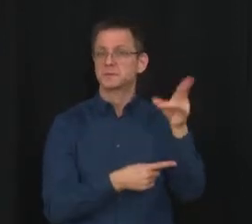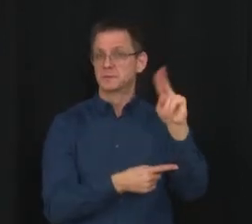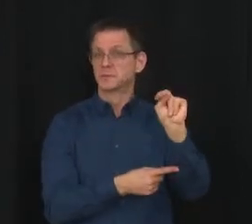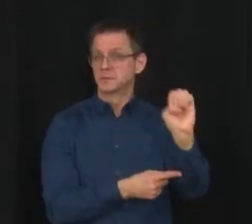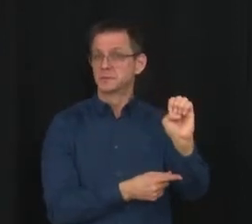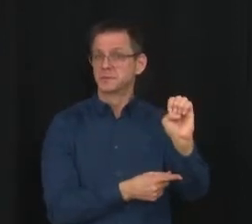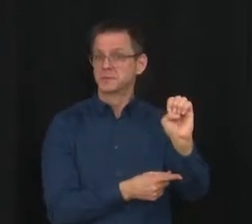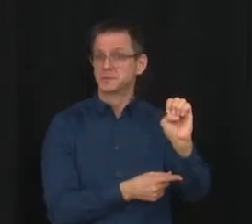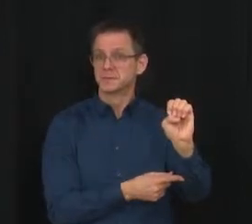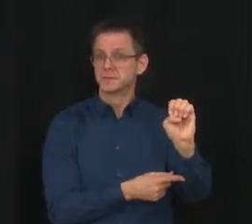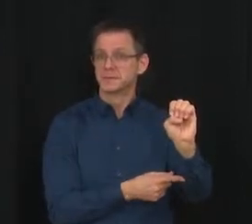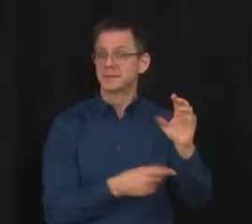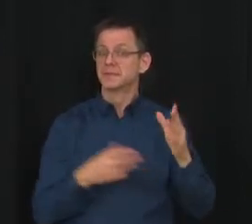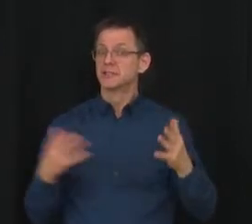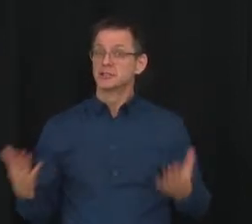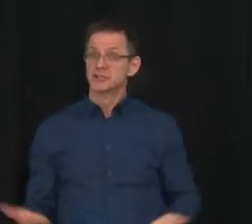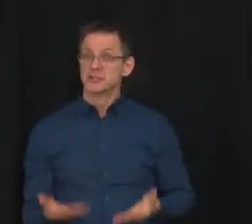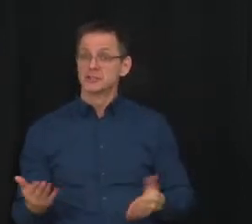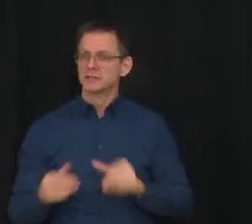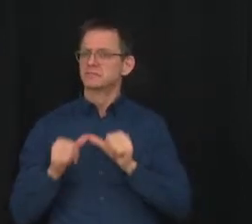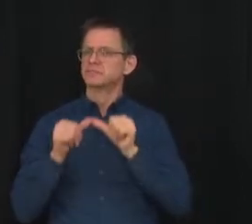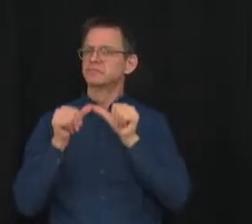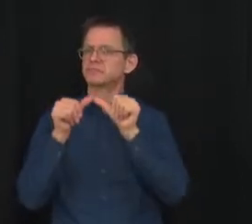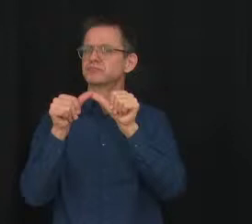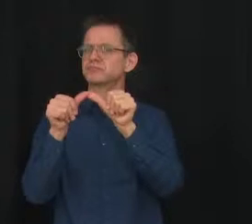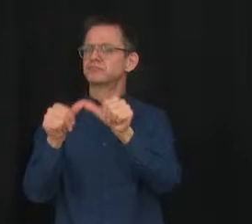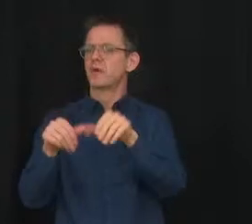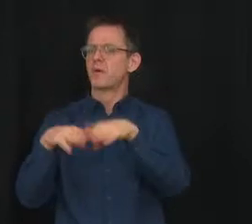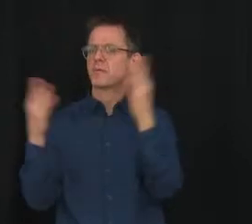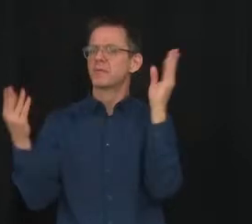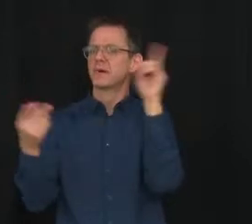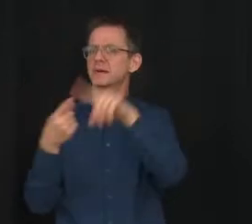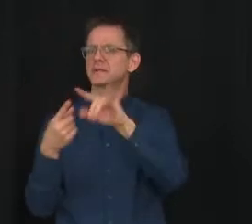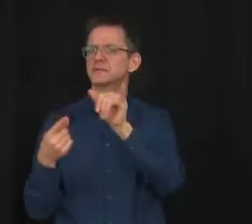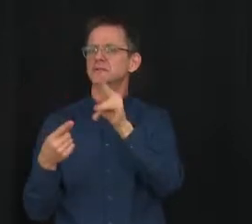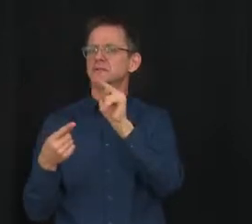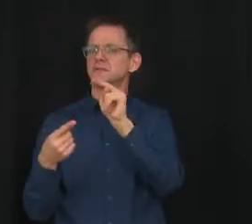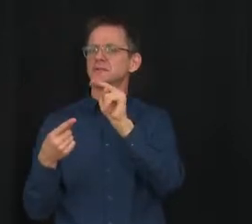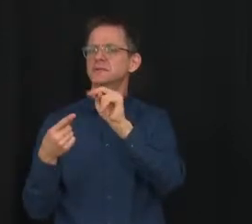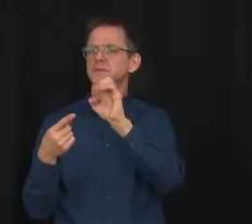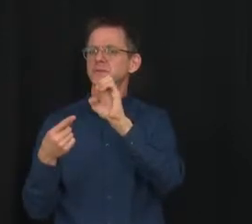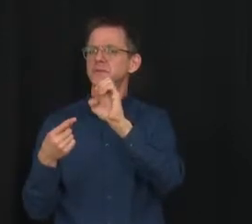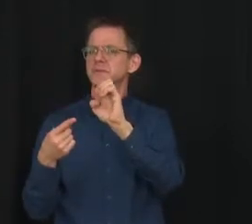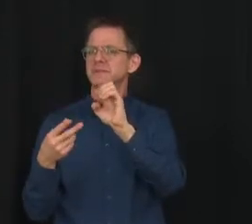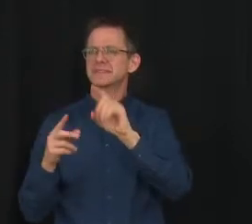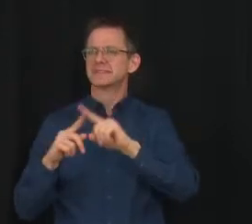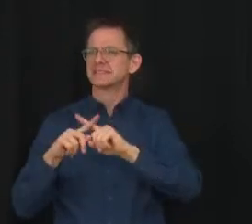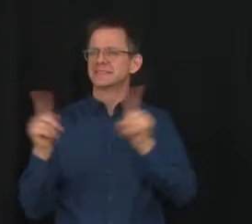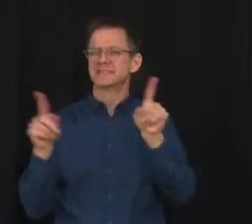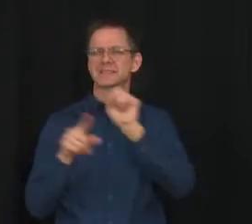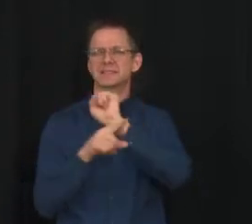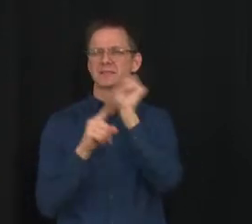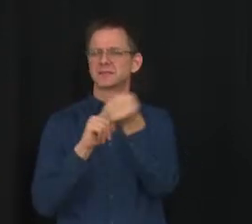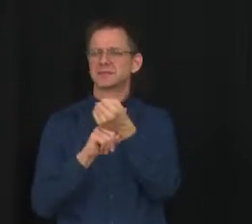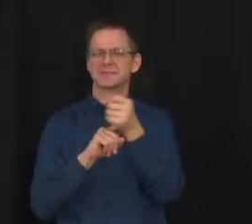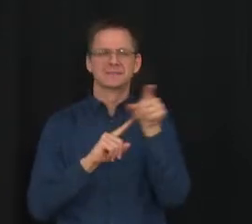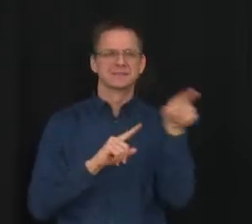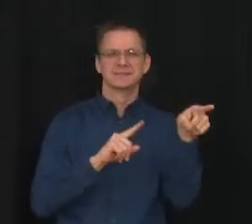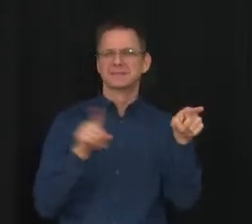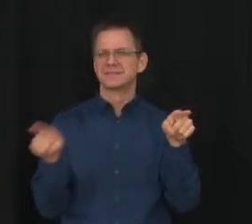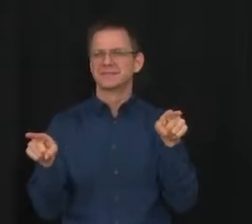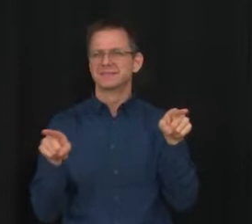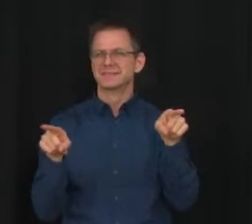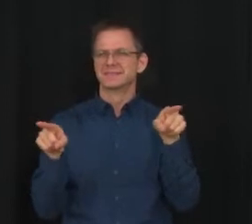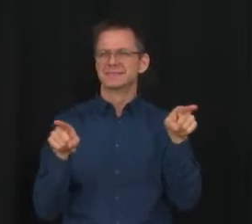to them, they have different circumstances. If Dr. Hinshaw would like to speak to this, she certainly is welcome to on the hospitalization